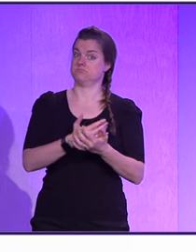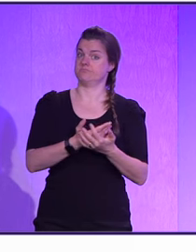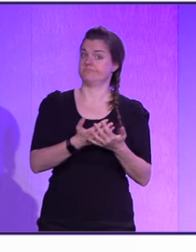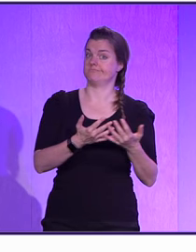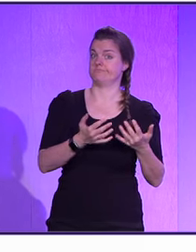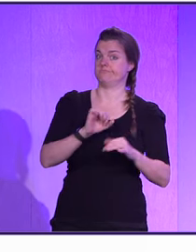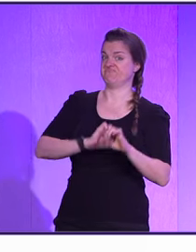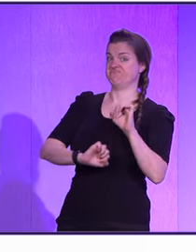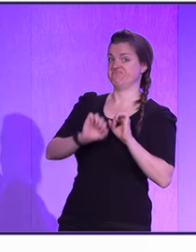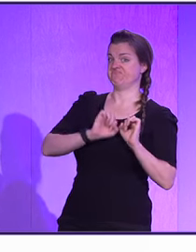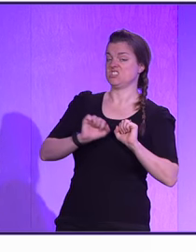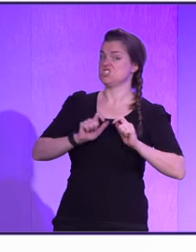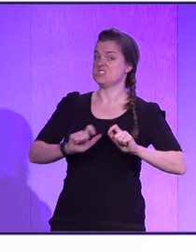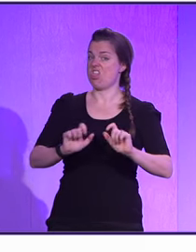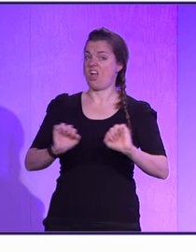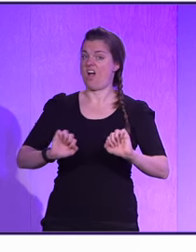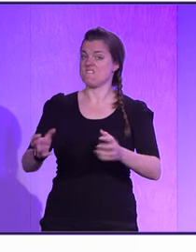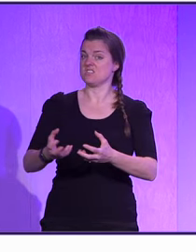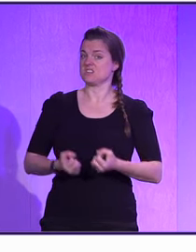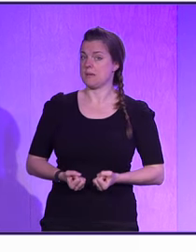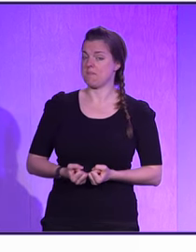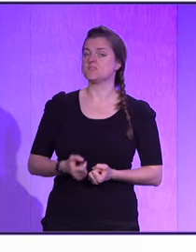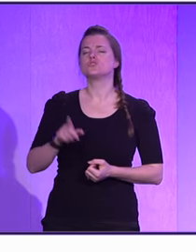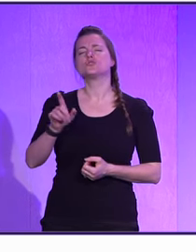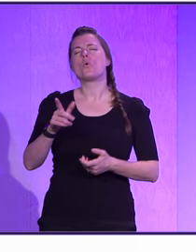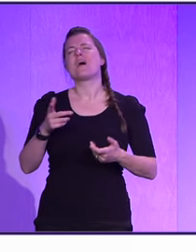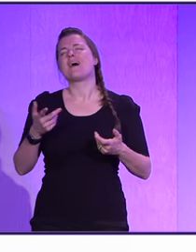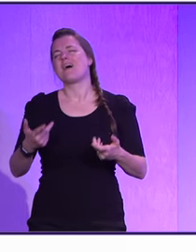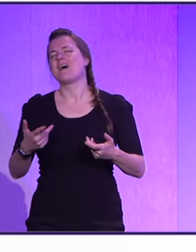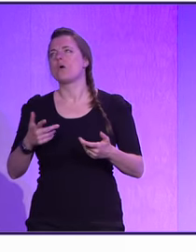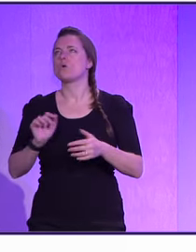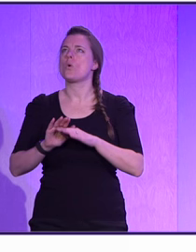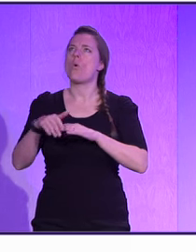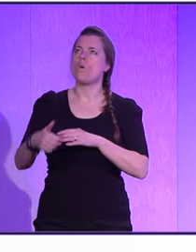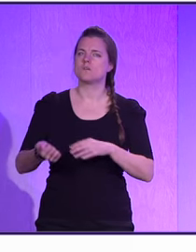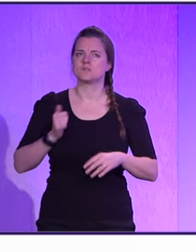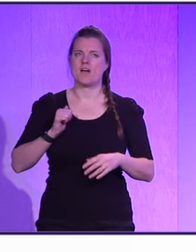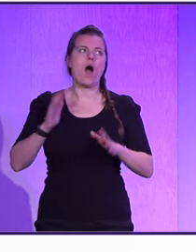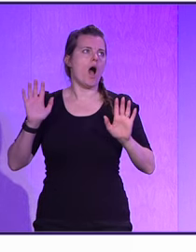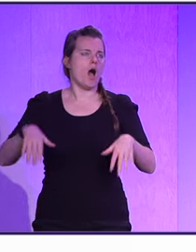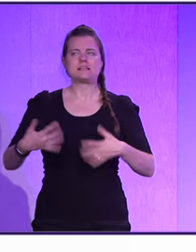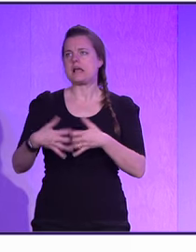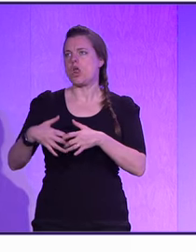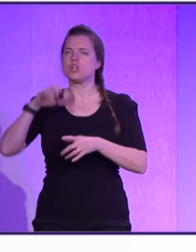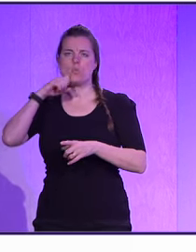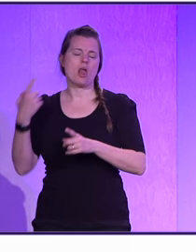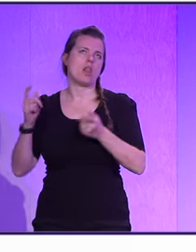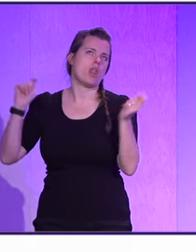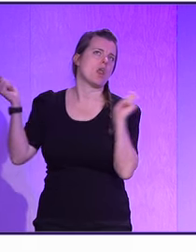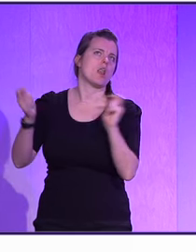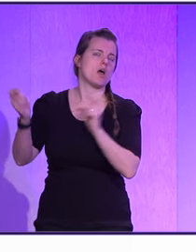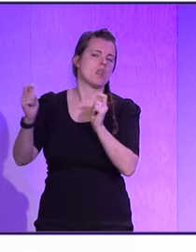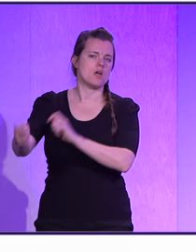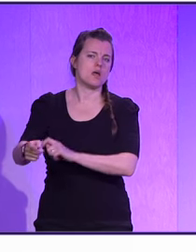adopted. There's a long tail of adoption, and we're getting there. So, we typically overestimate the effect of technology in the short run,